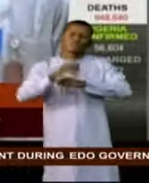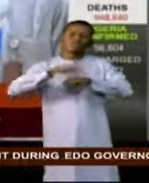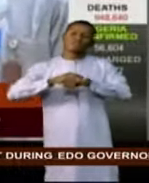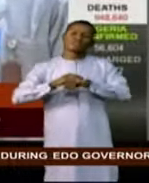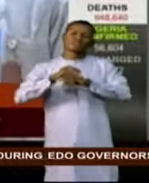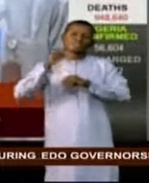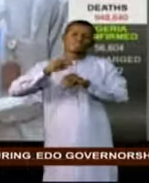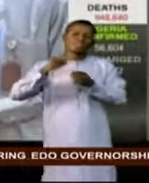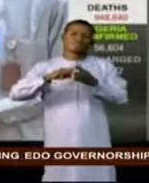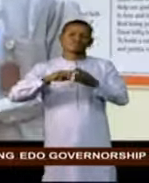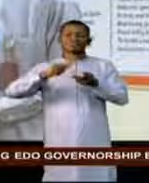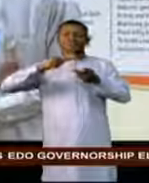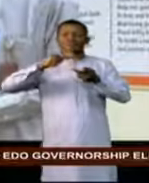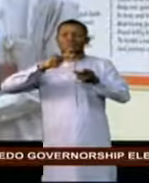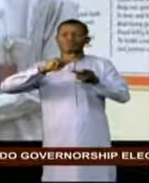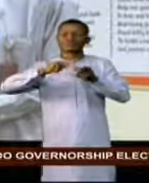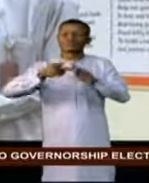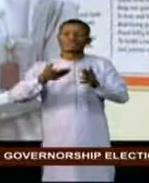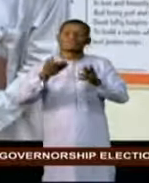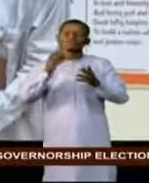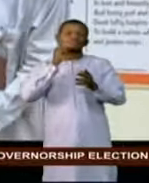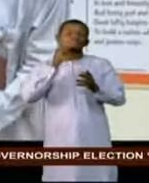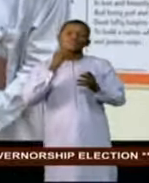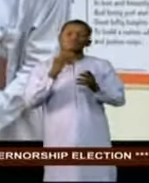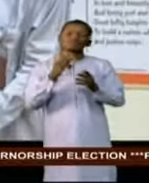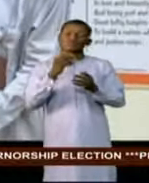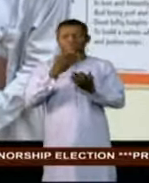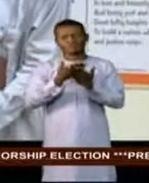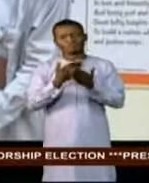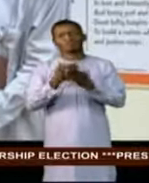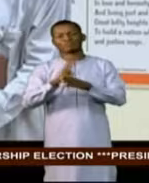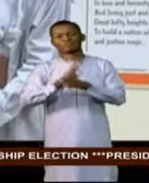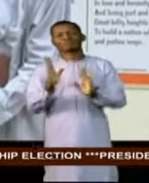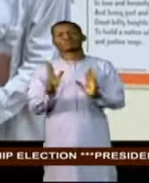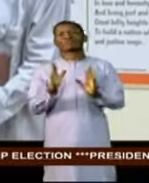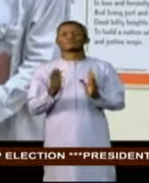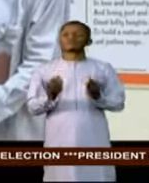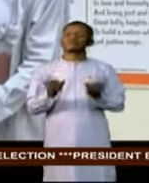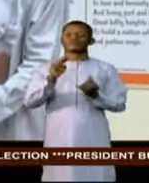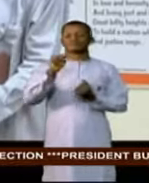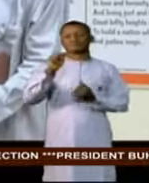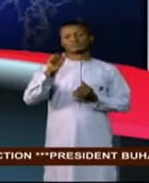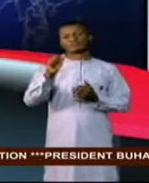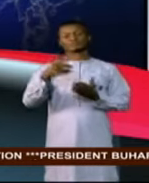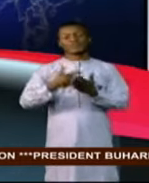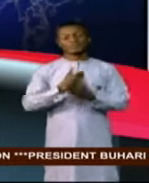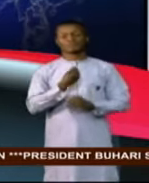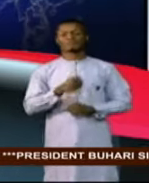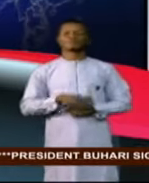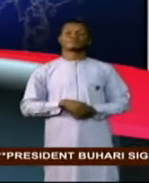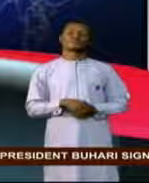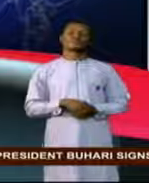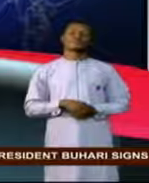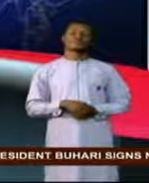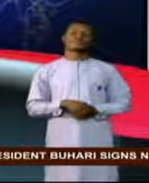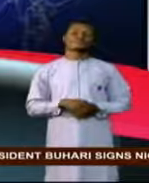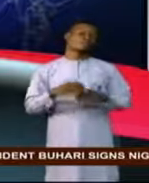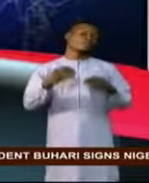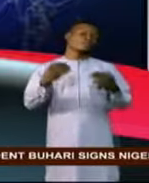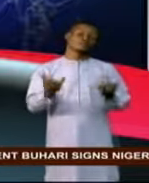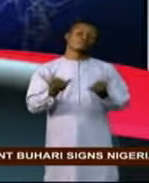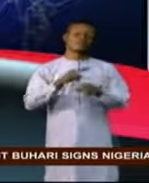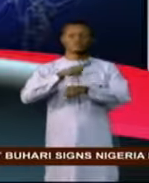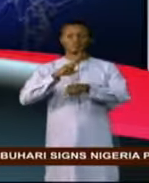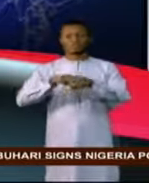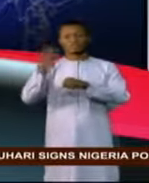Nigerian-made goods. In Abuja, Chimobi, Walter Naji, NTN News. Now, the